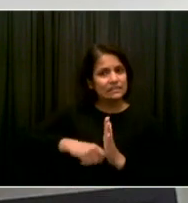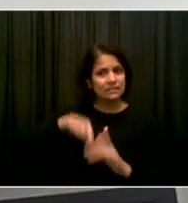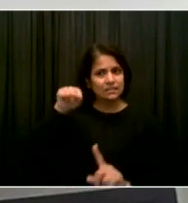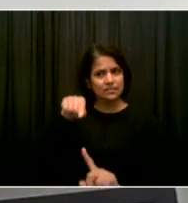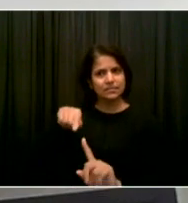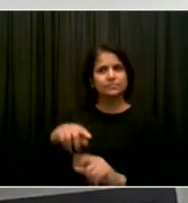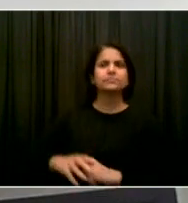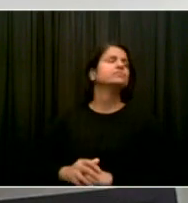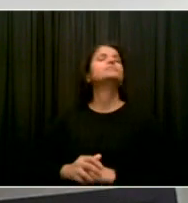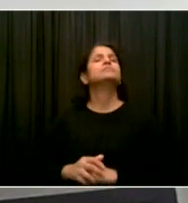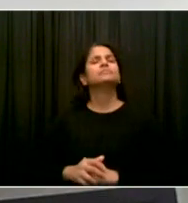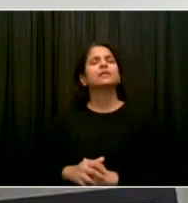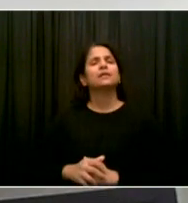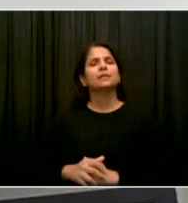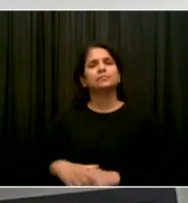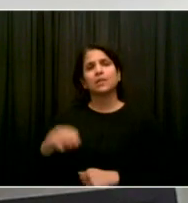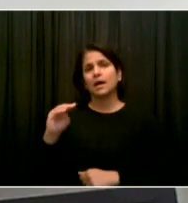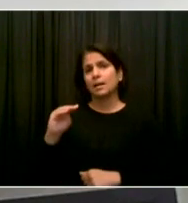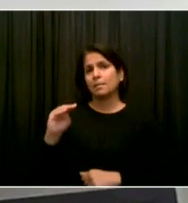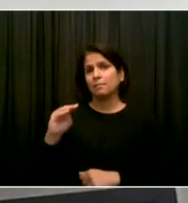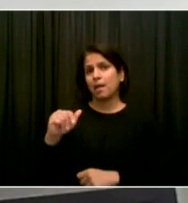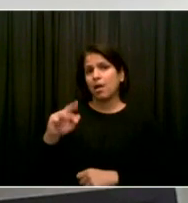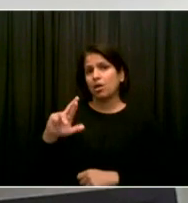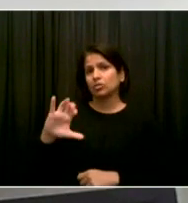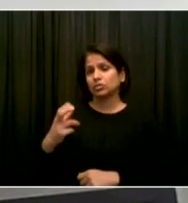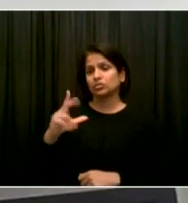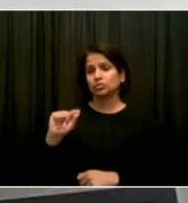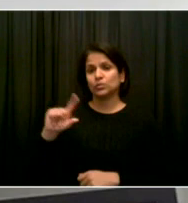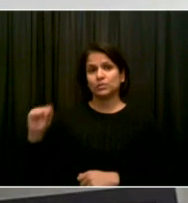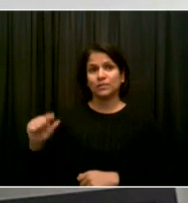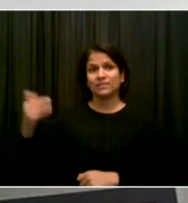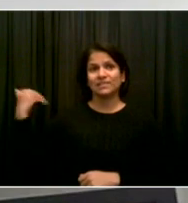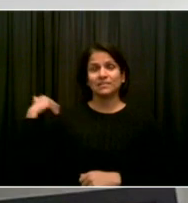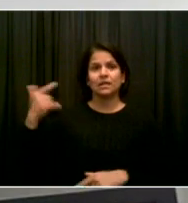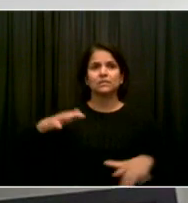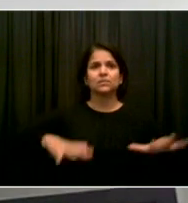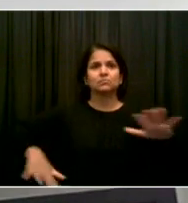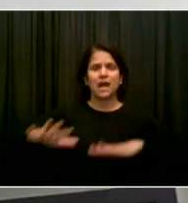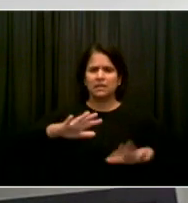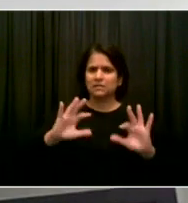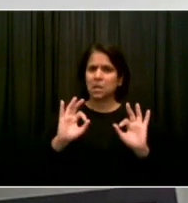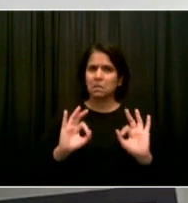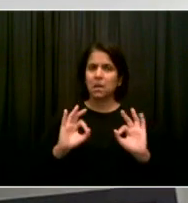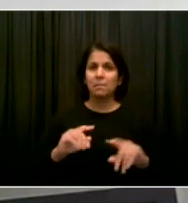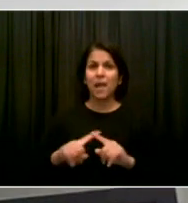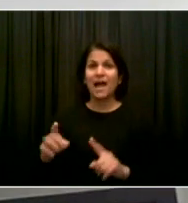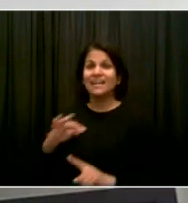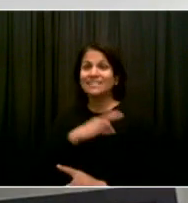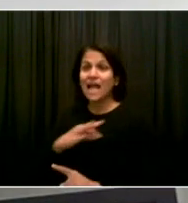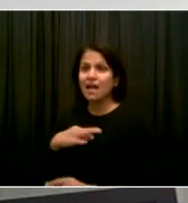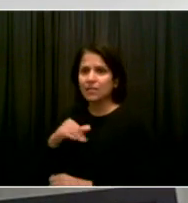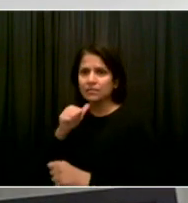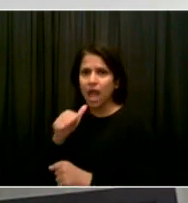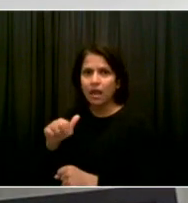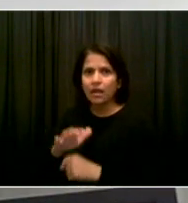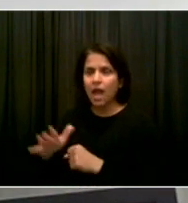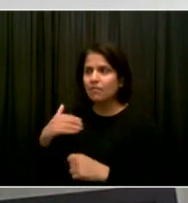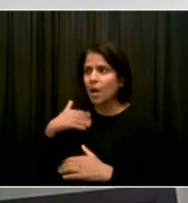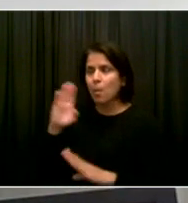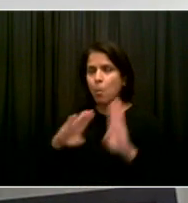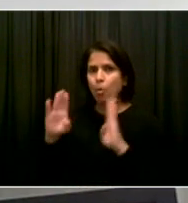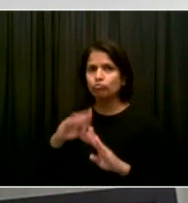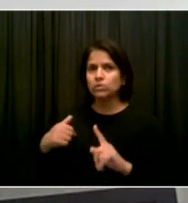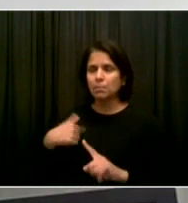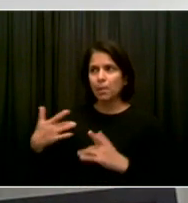staffing. And I am concerned about loss of staff due to Omicron. So I'm not at the moment.